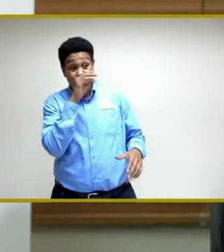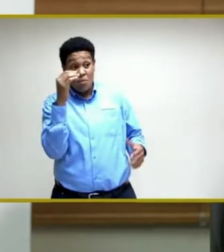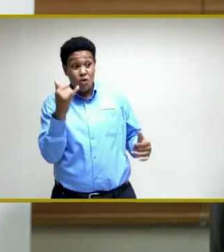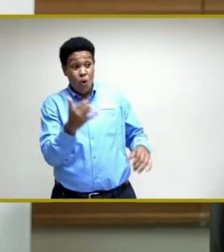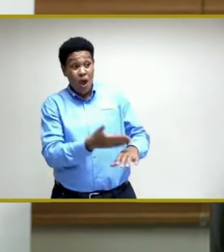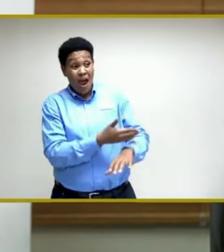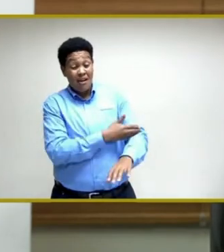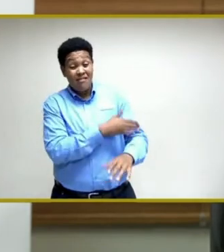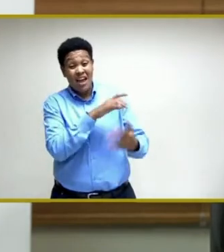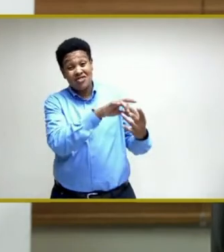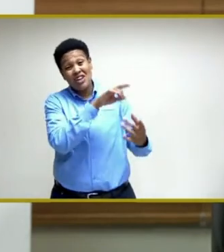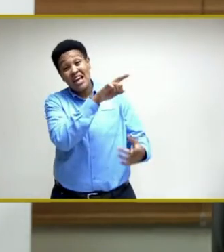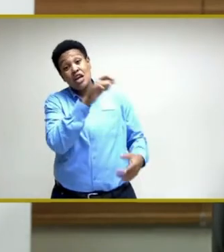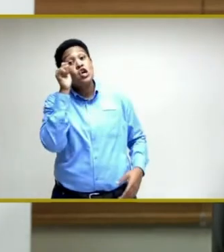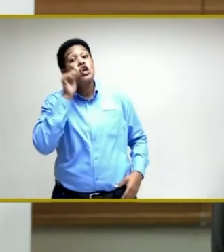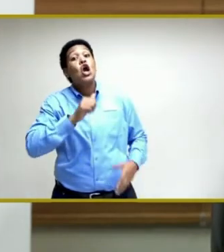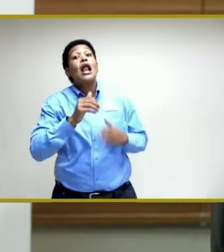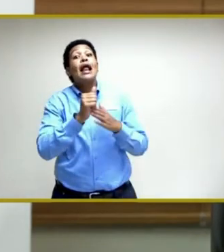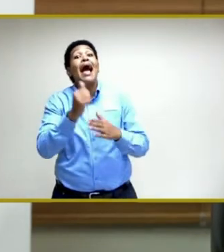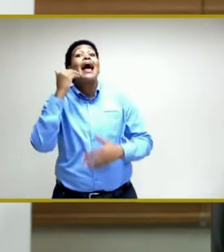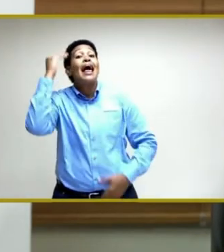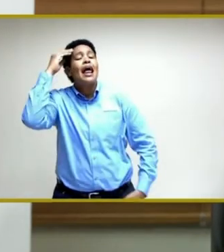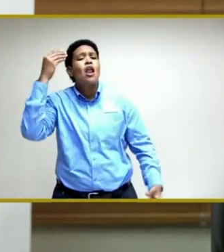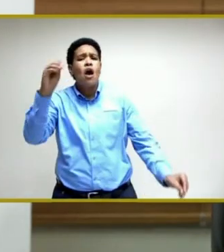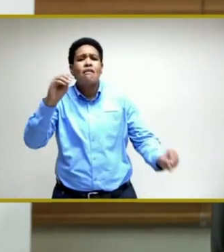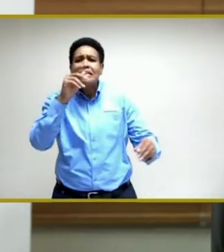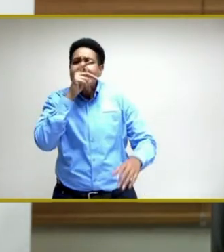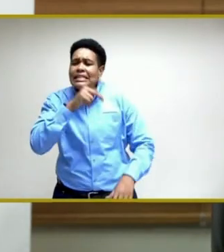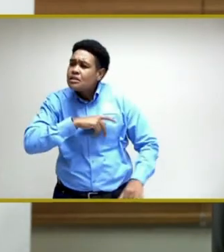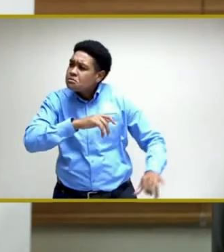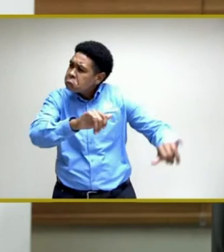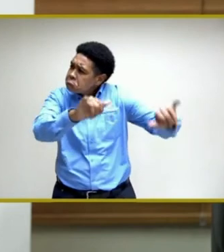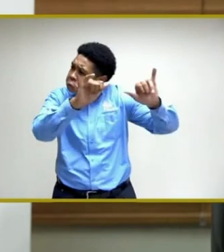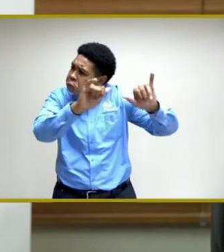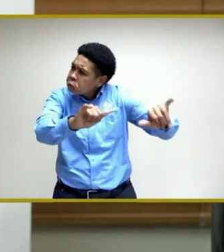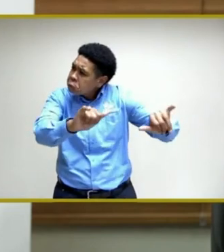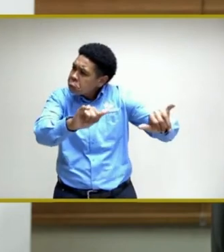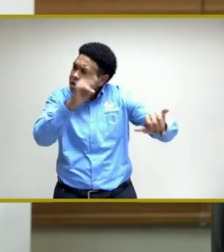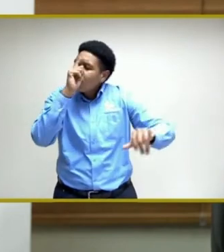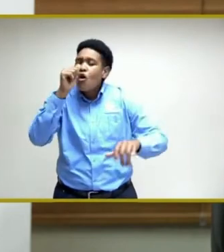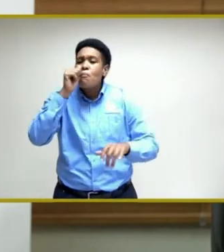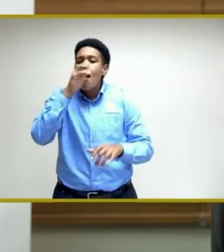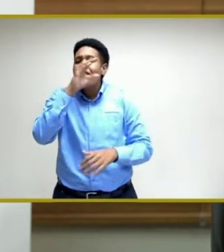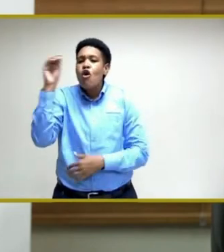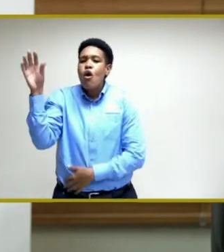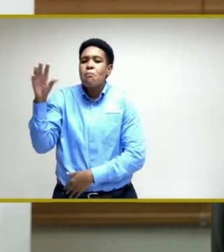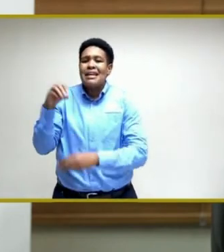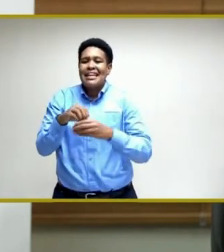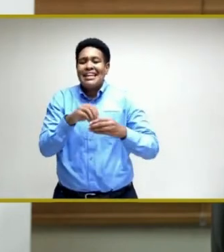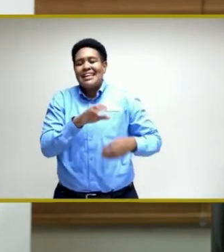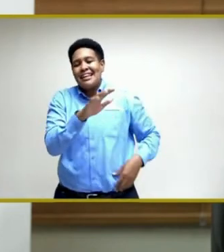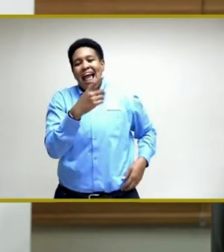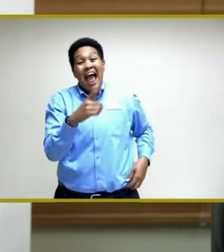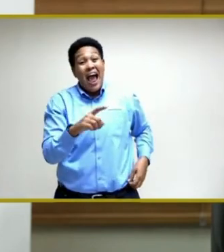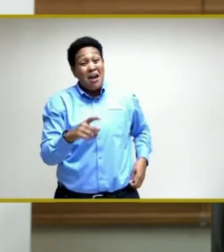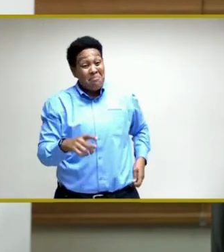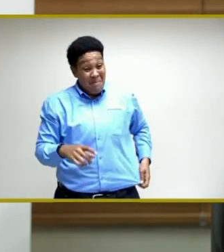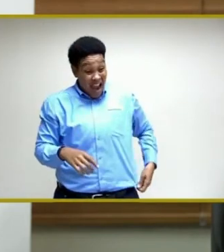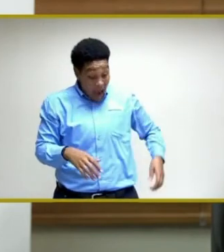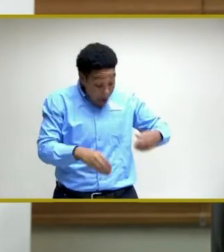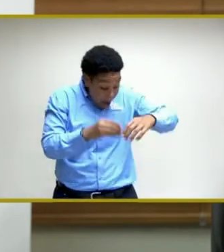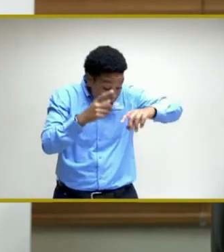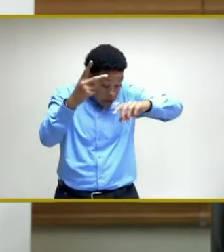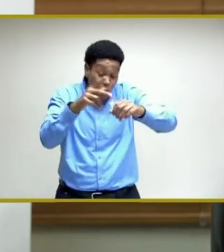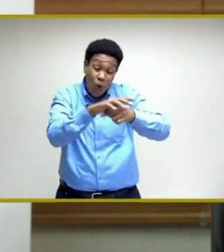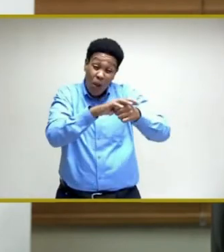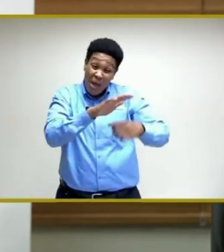Girl Guides headquarters here in Kingston has been a fixed site for the private sector initiative. Additionally, two mobile sites